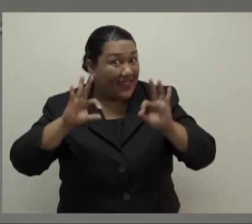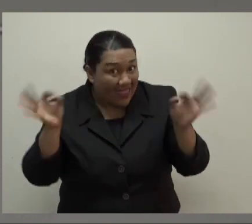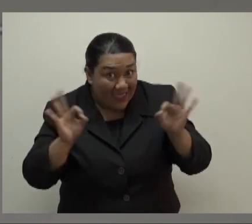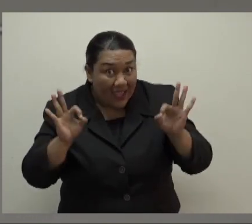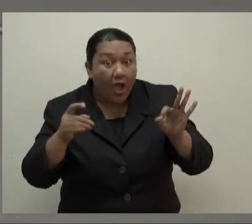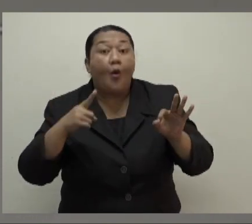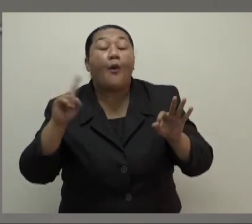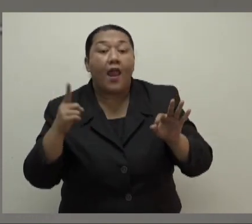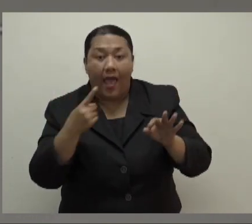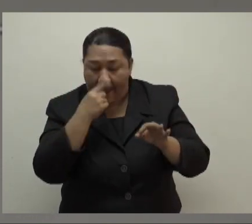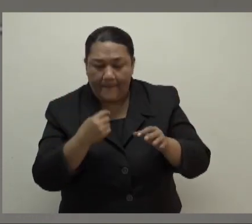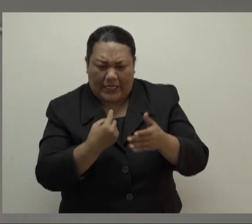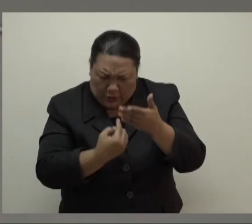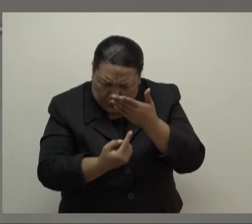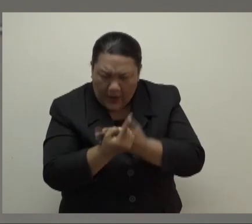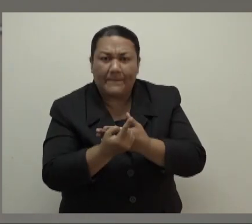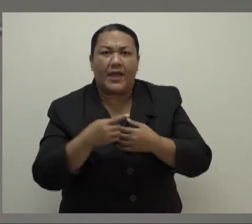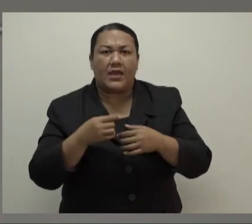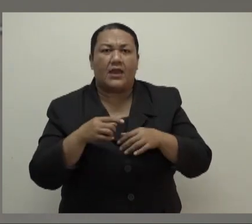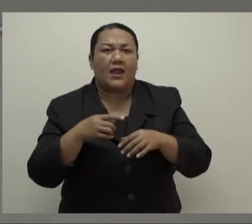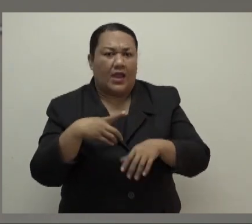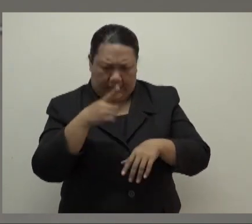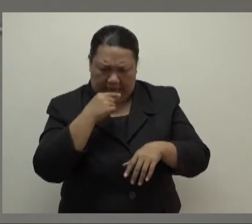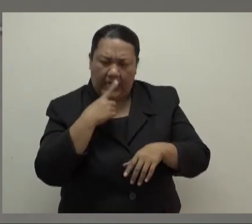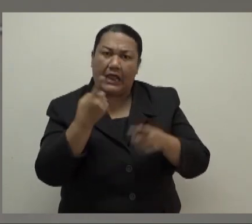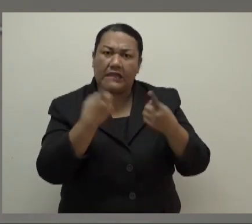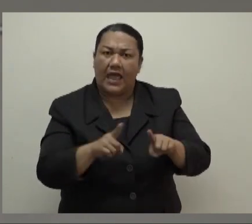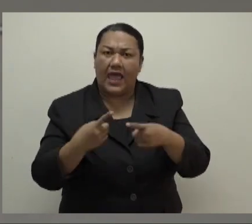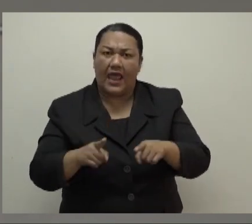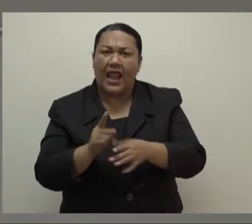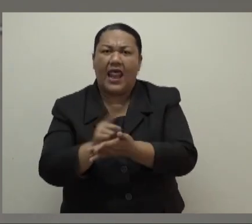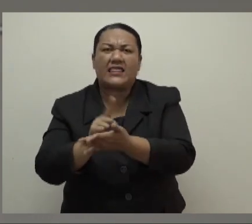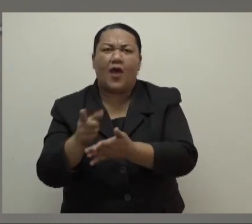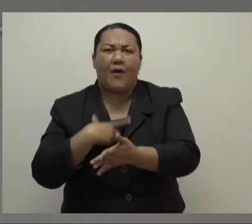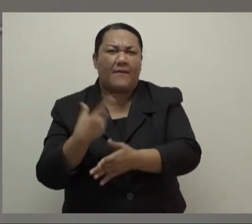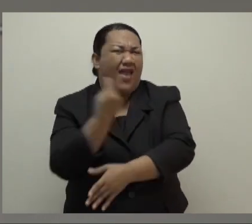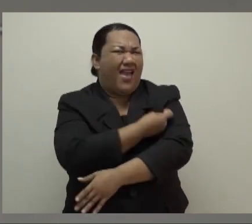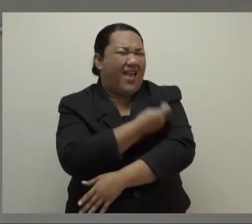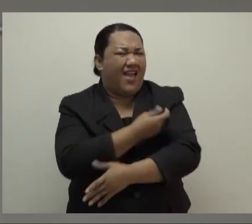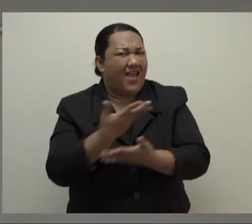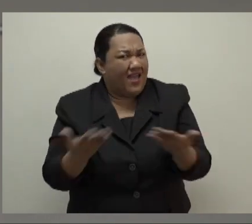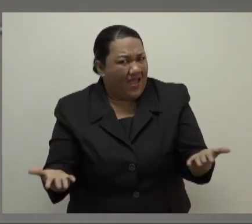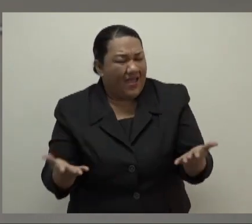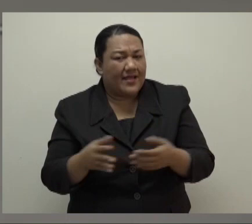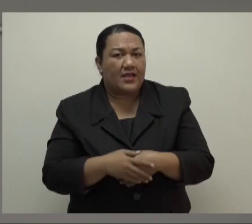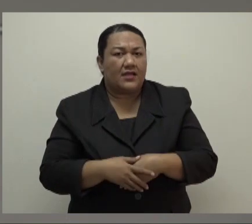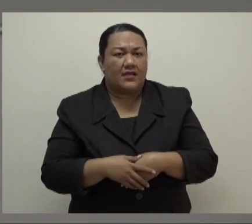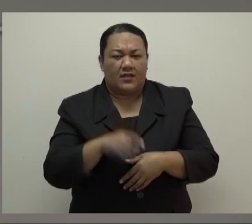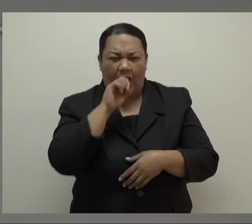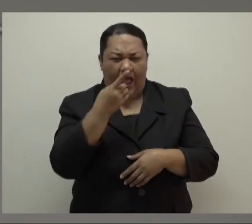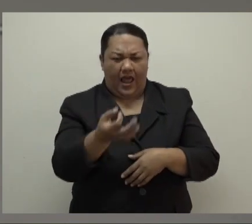die from it. Some people, of course, have died because they had some underlying conditions. So you cannot ask that kind of blanket question,